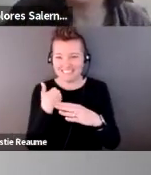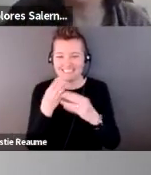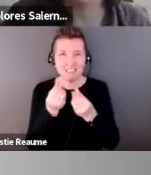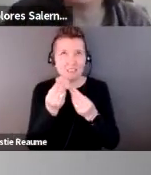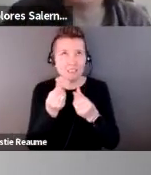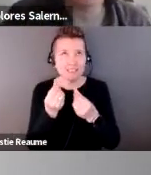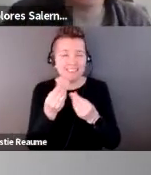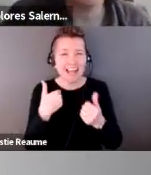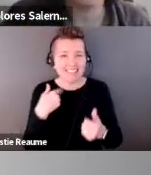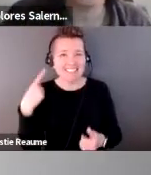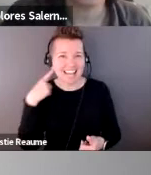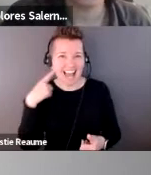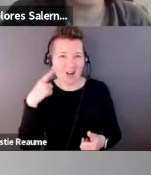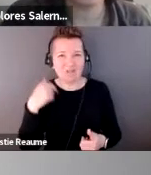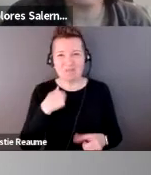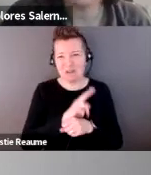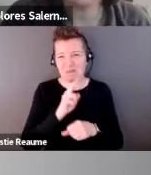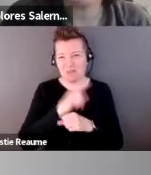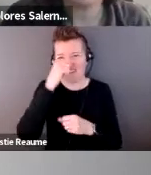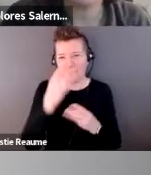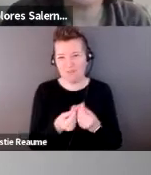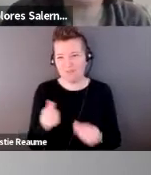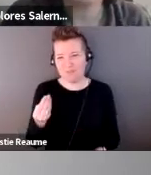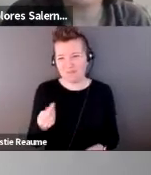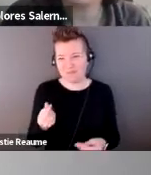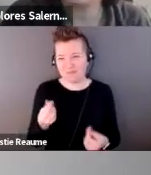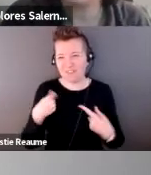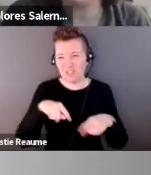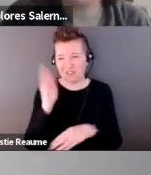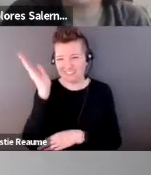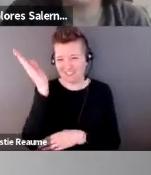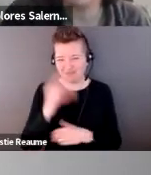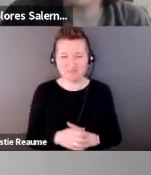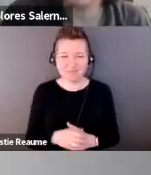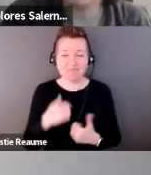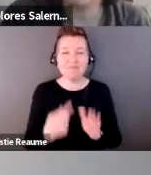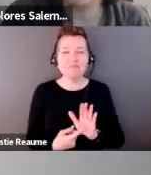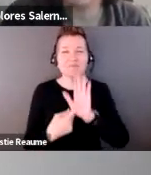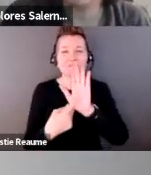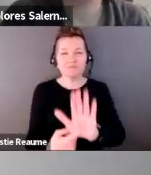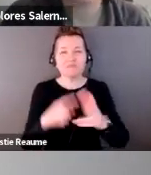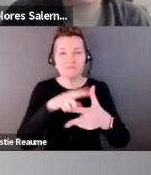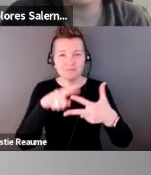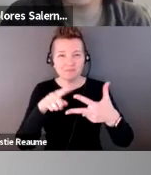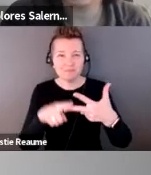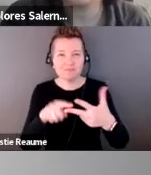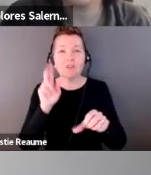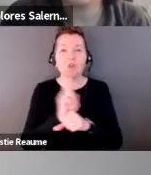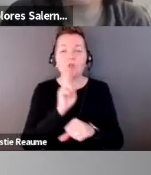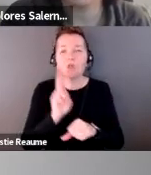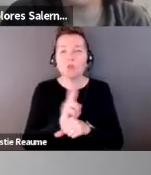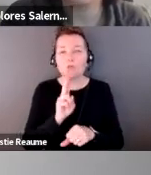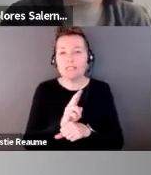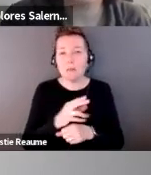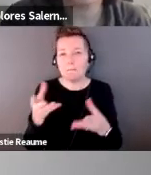So that's what I'm using today. And I'm showing three works in cryptologies using pillows. And this slide